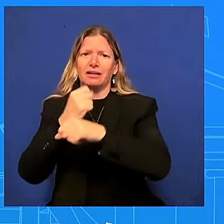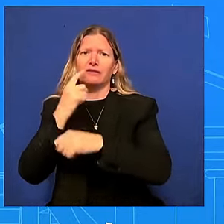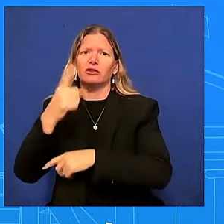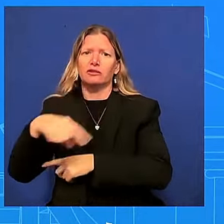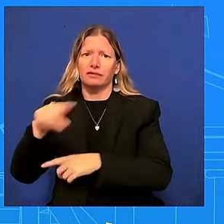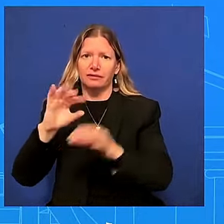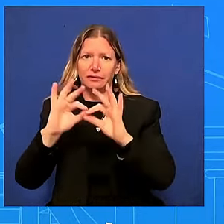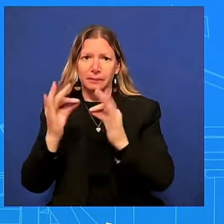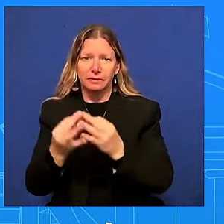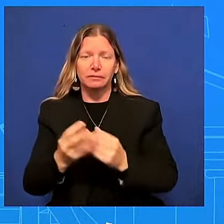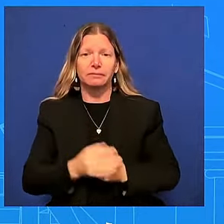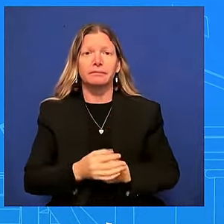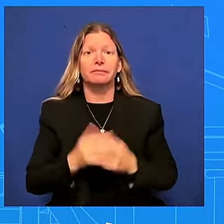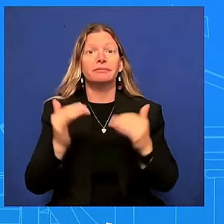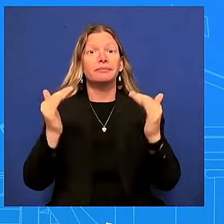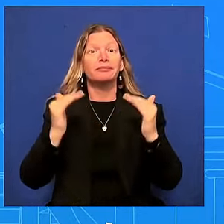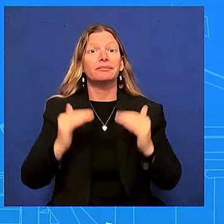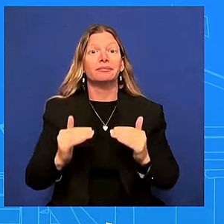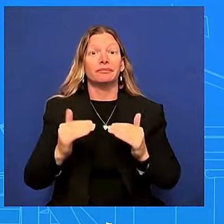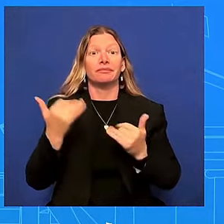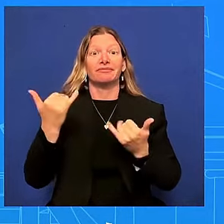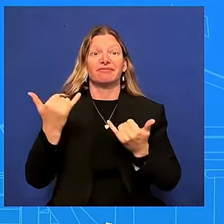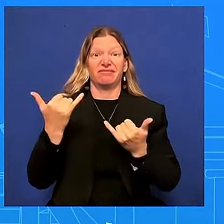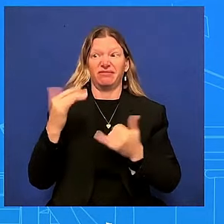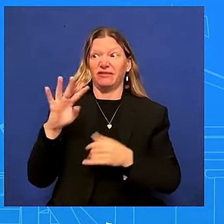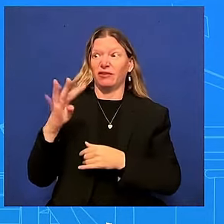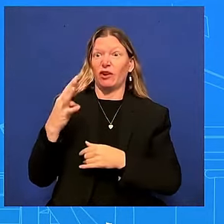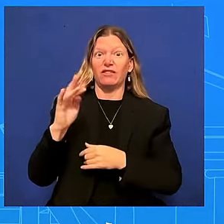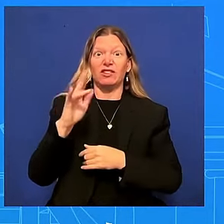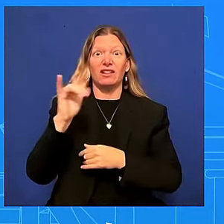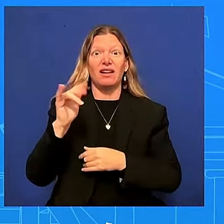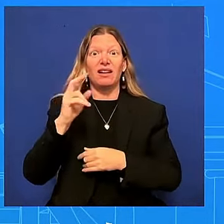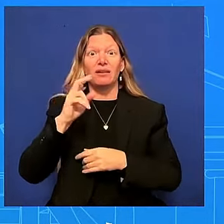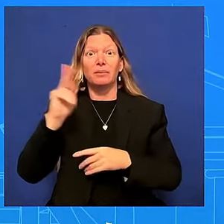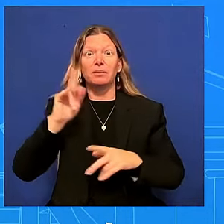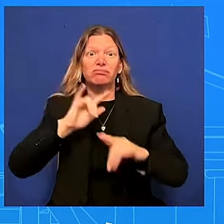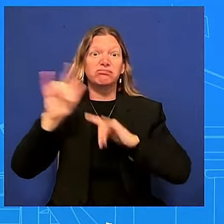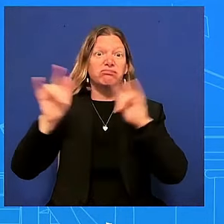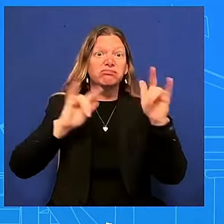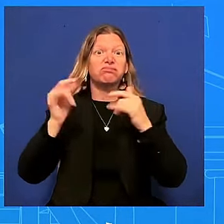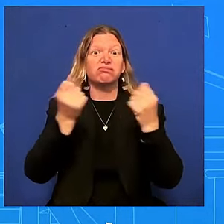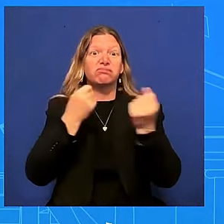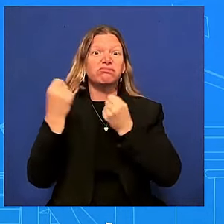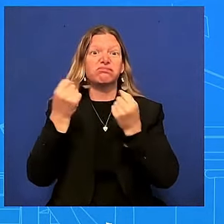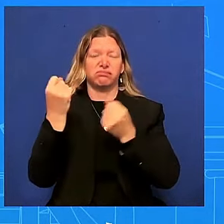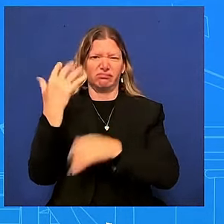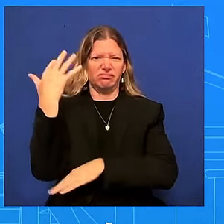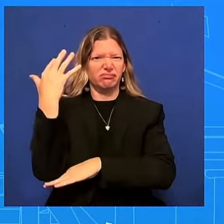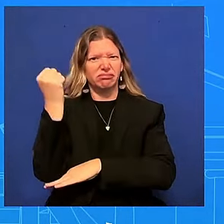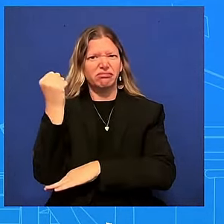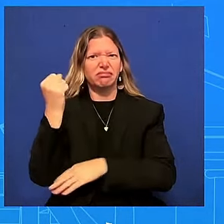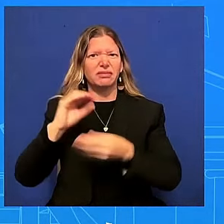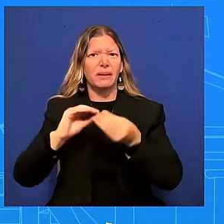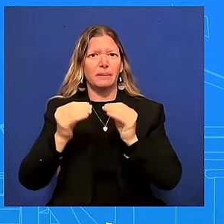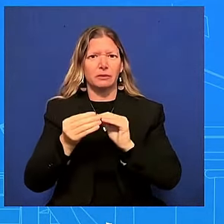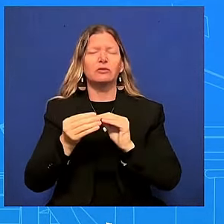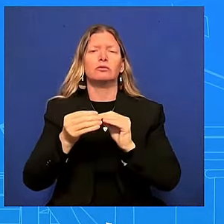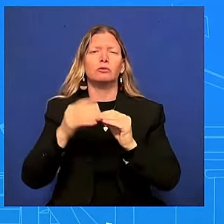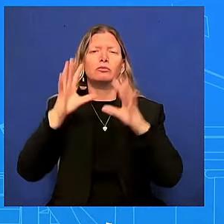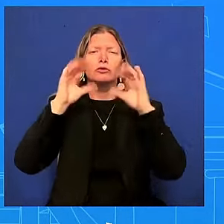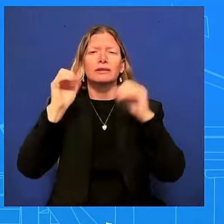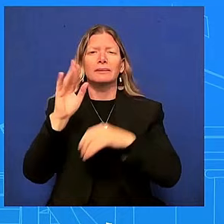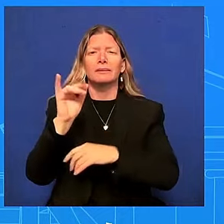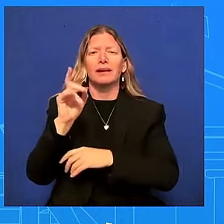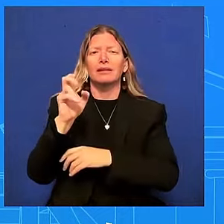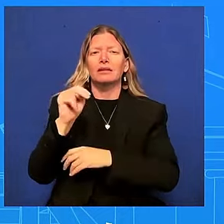prices today we announced the sale of 1 million barrels of gasoline which will lower gas prices particularly in northeast